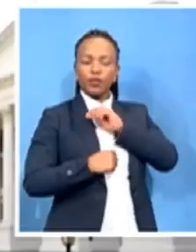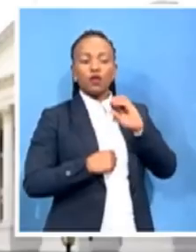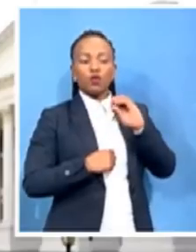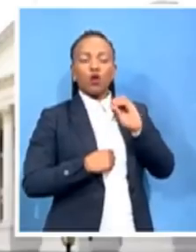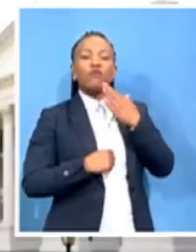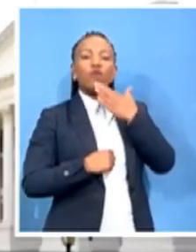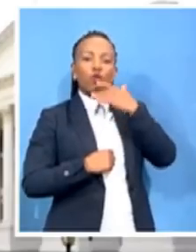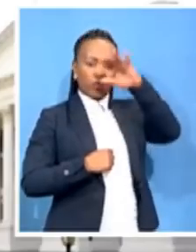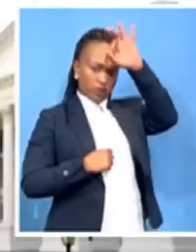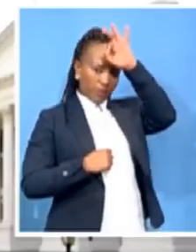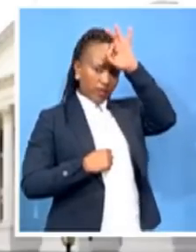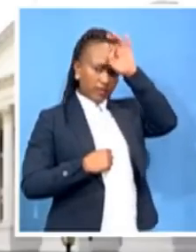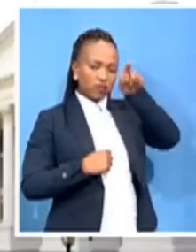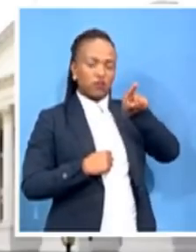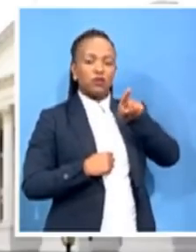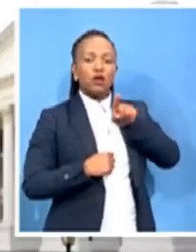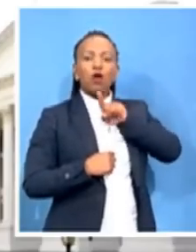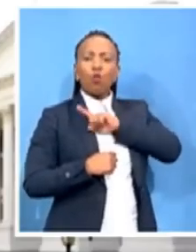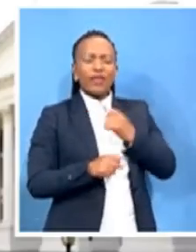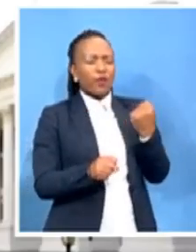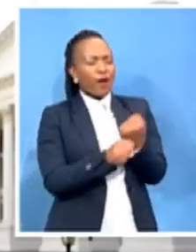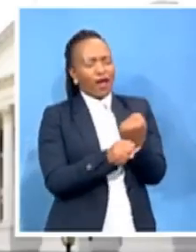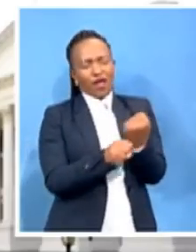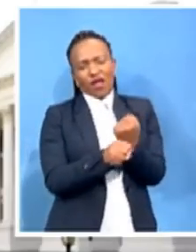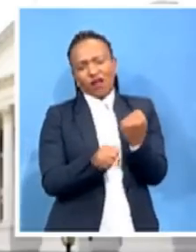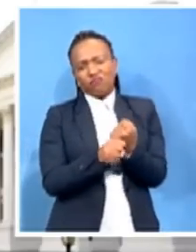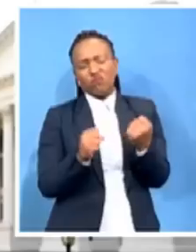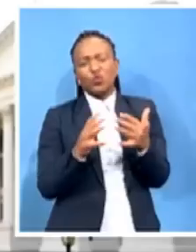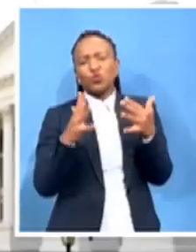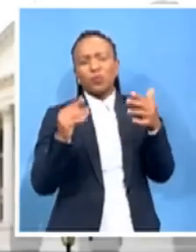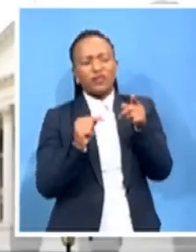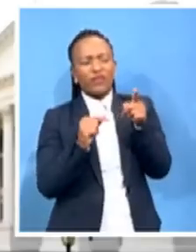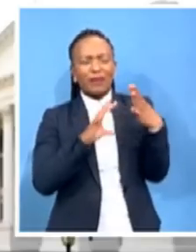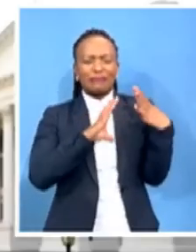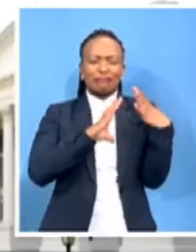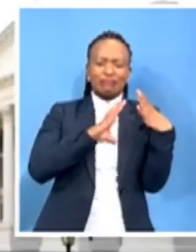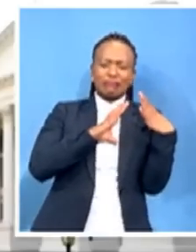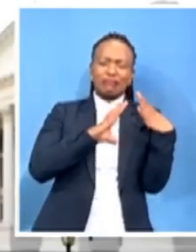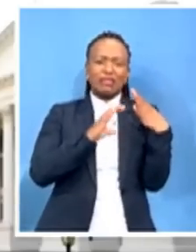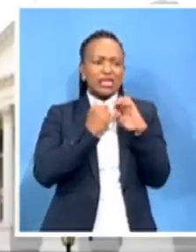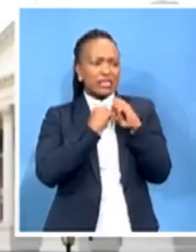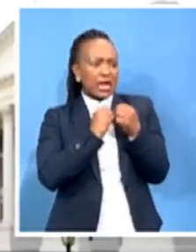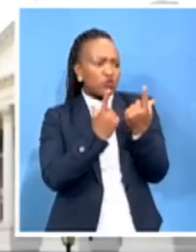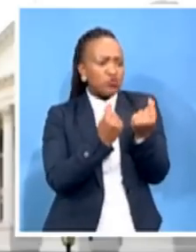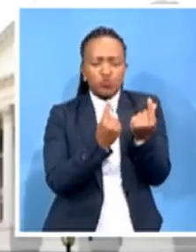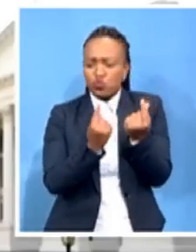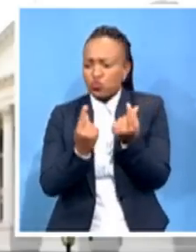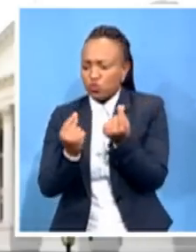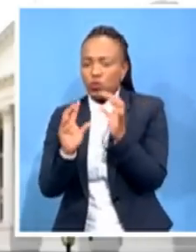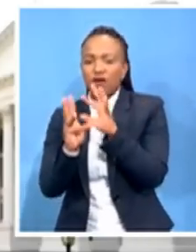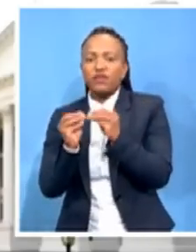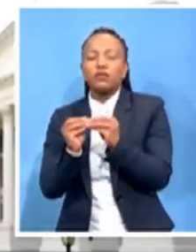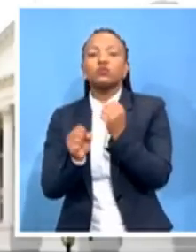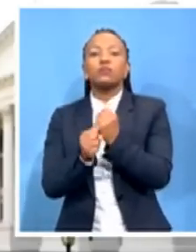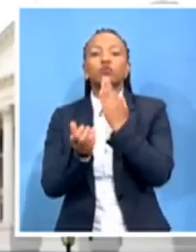on their table and they're trying to do everything to make sure that our people are safe and feel